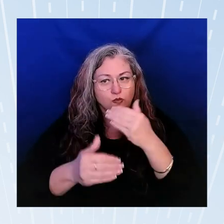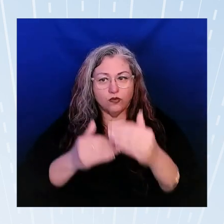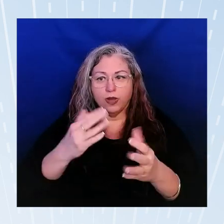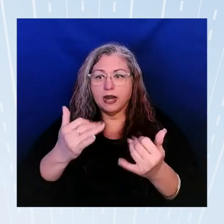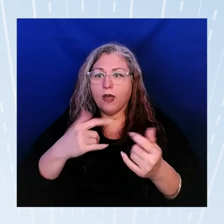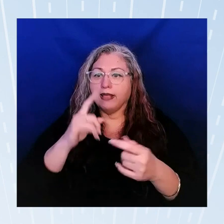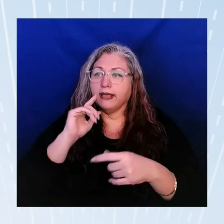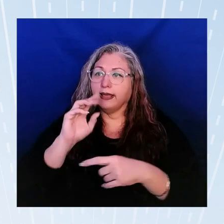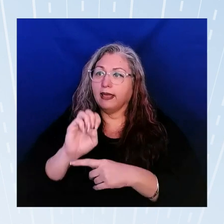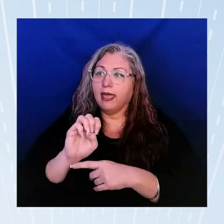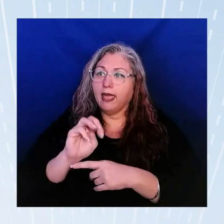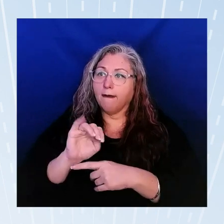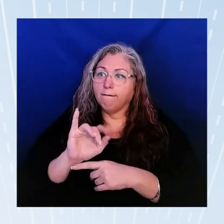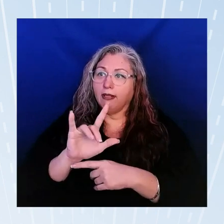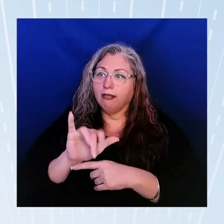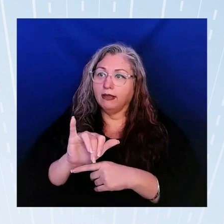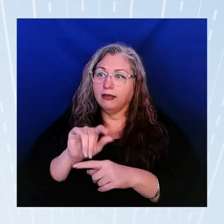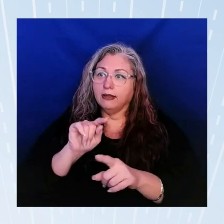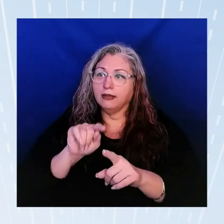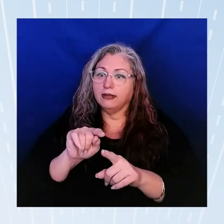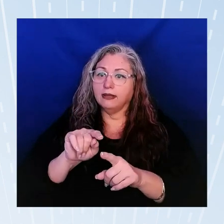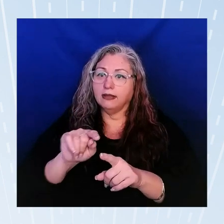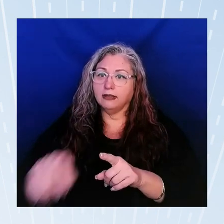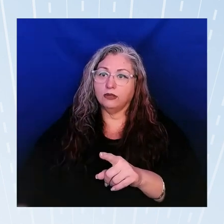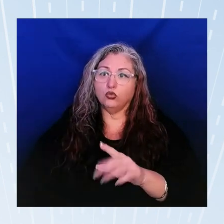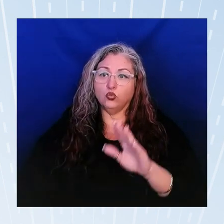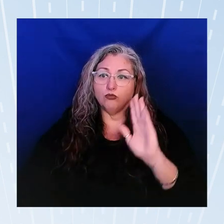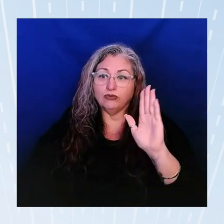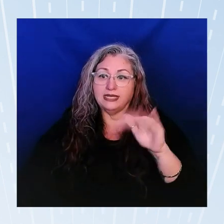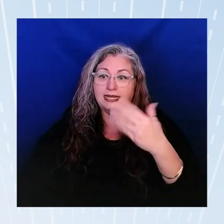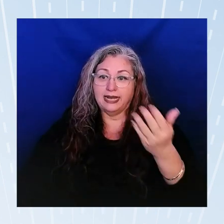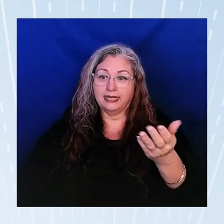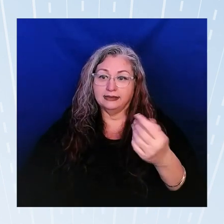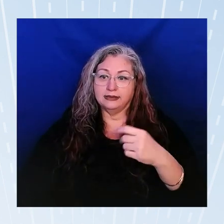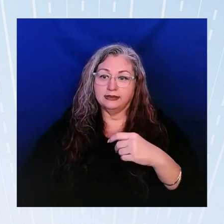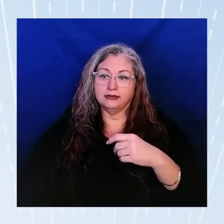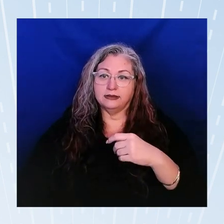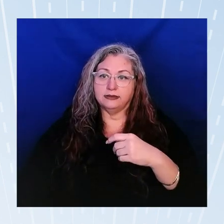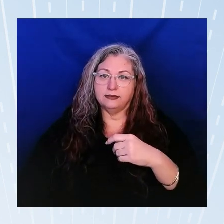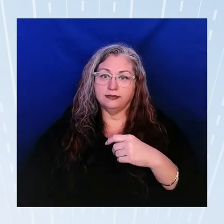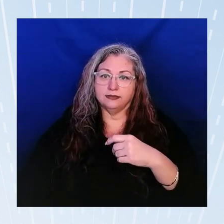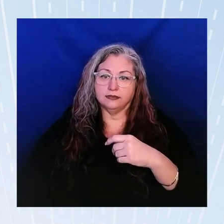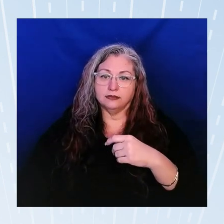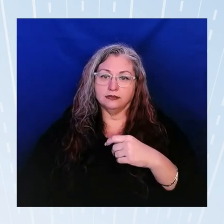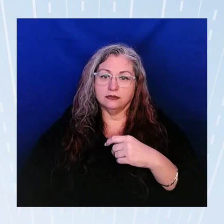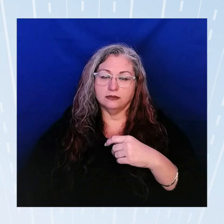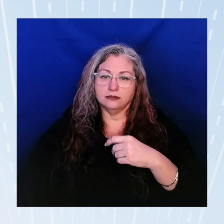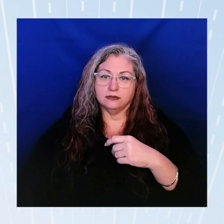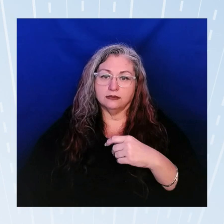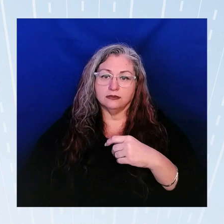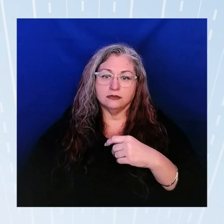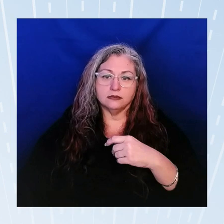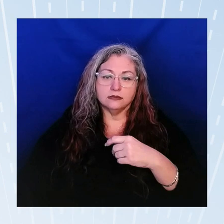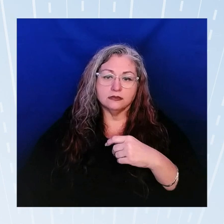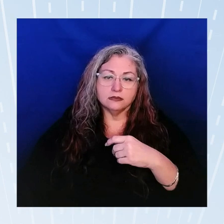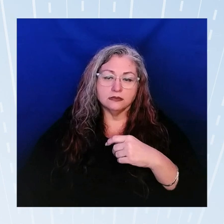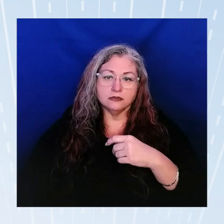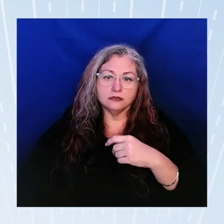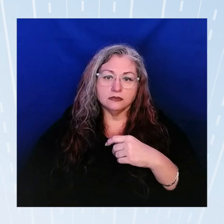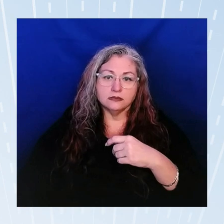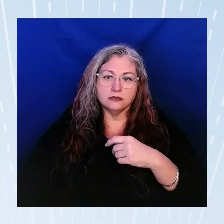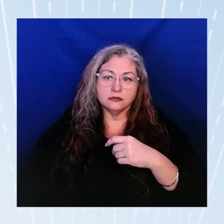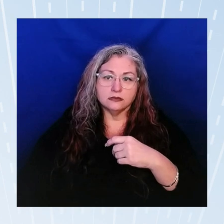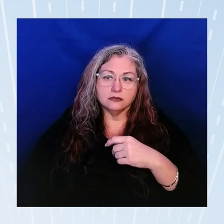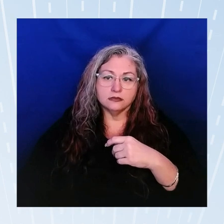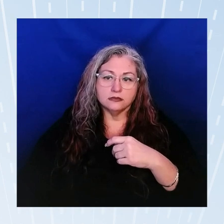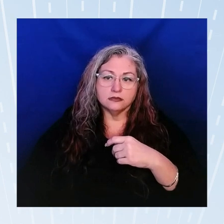Emily you are presenting the next recommendation recommendation two thanks